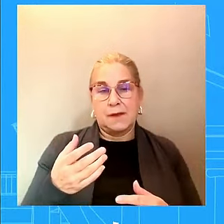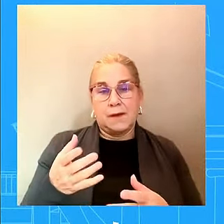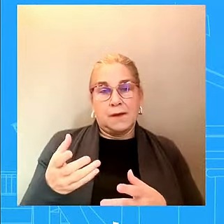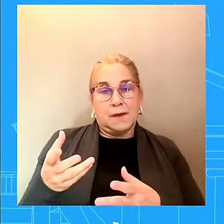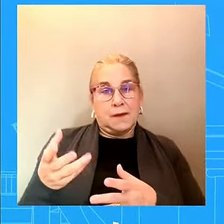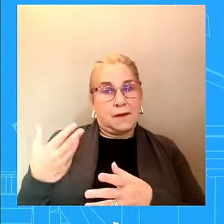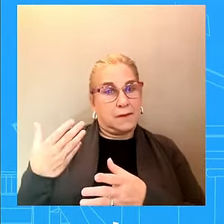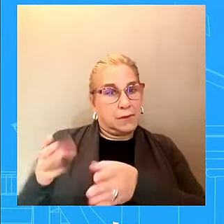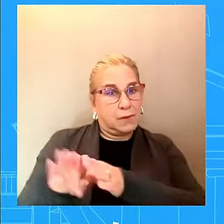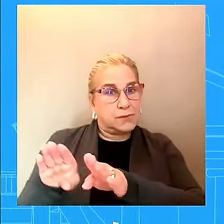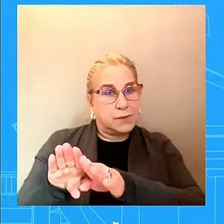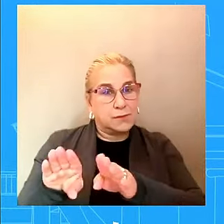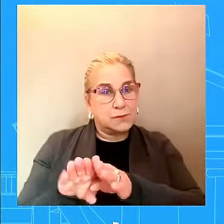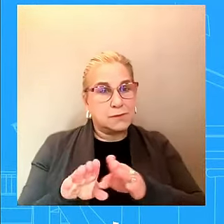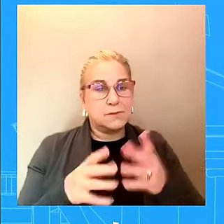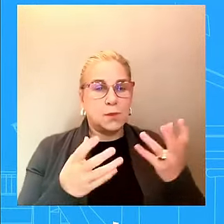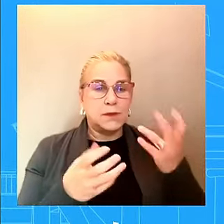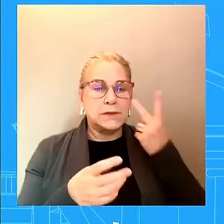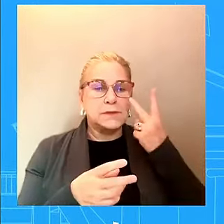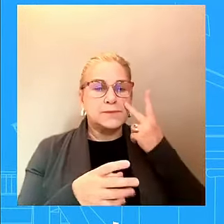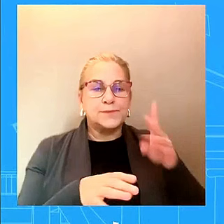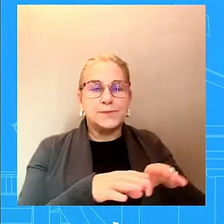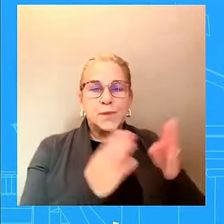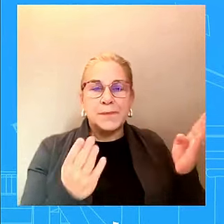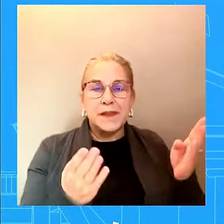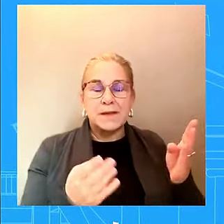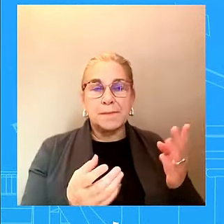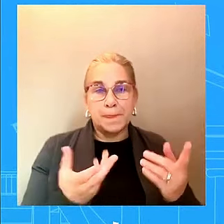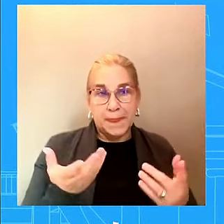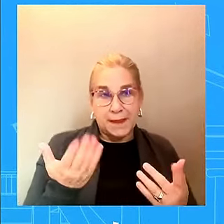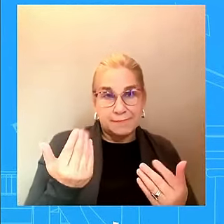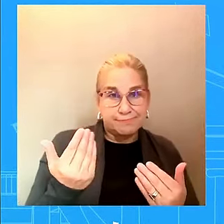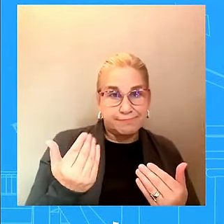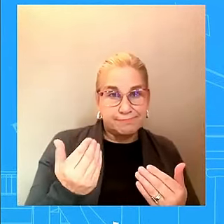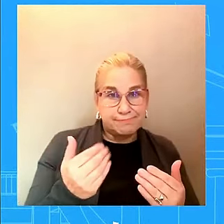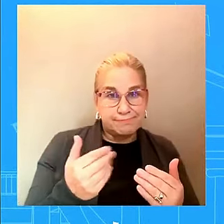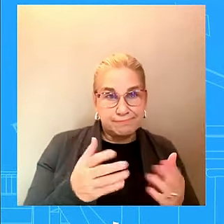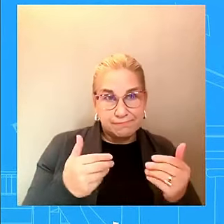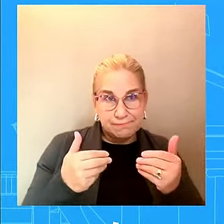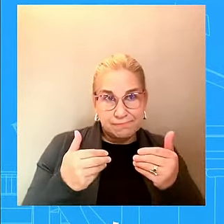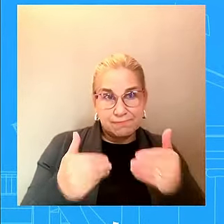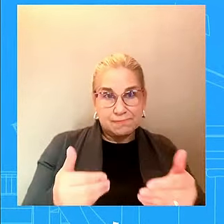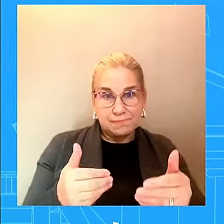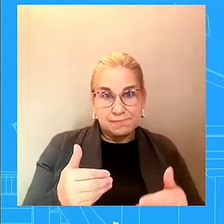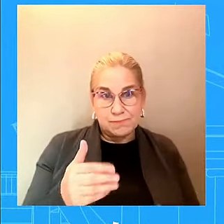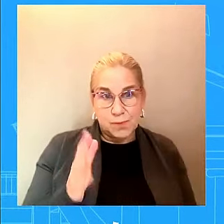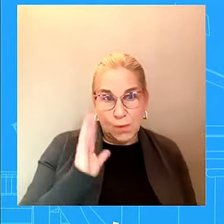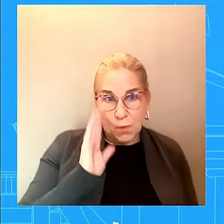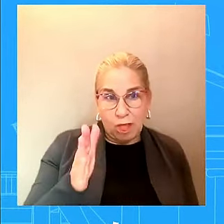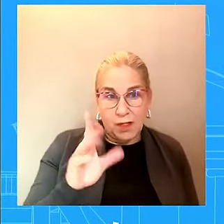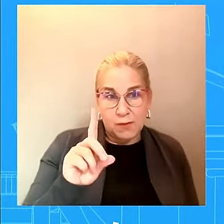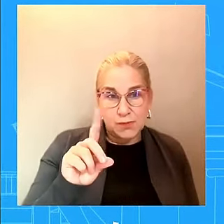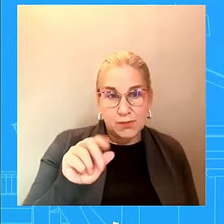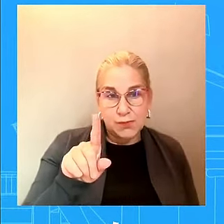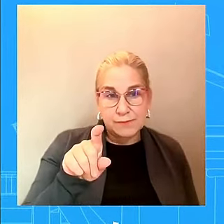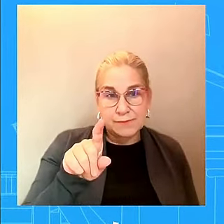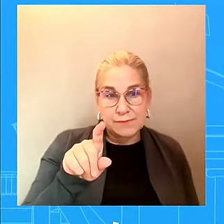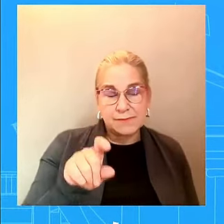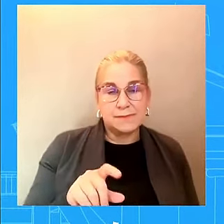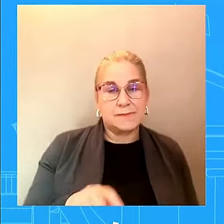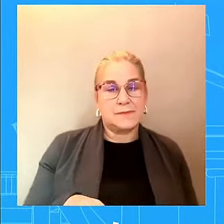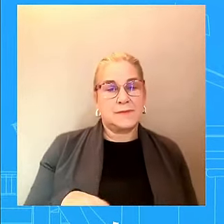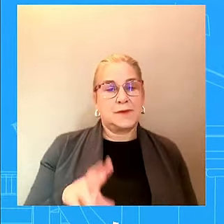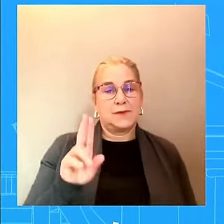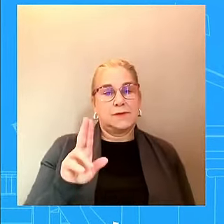commitments, uh, to the UAW and to the communities. Uh, and so, and not just any communities, but communities that have long